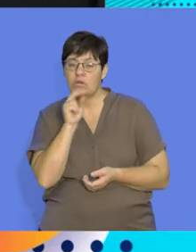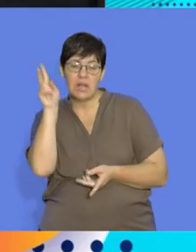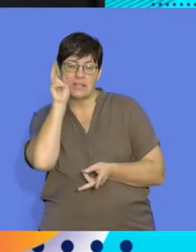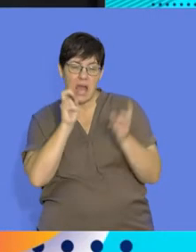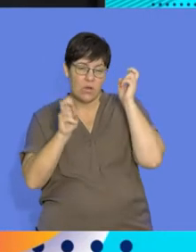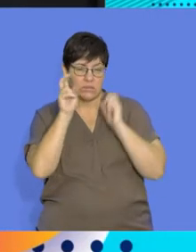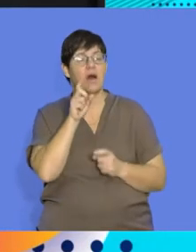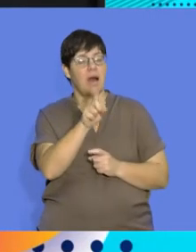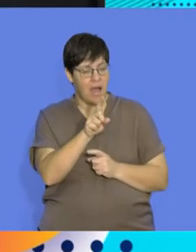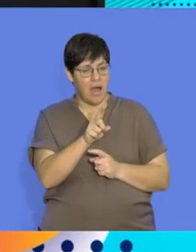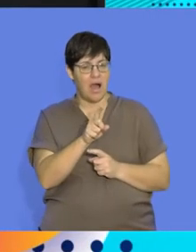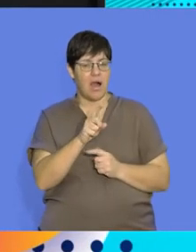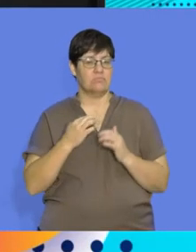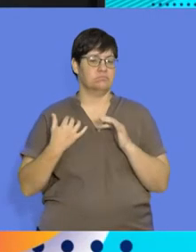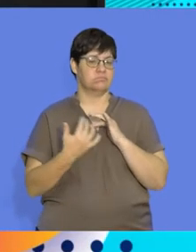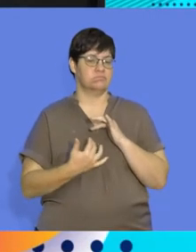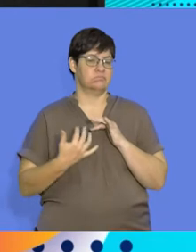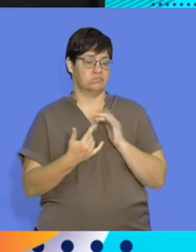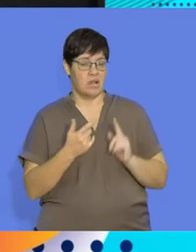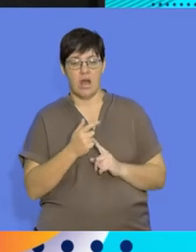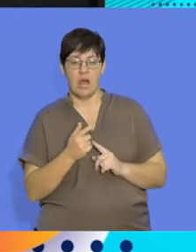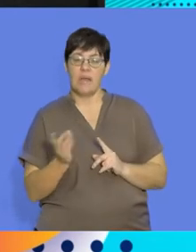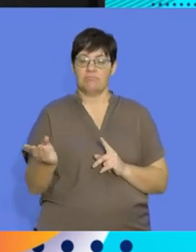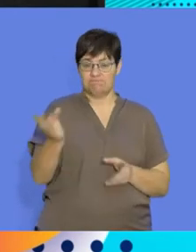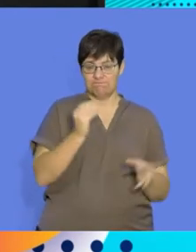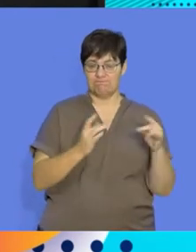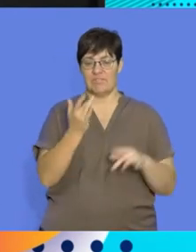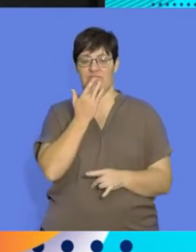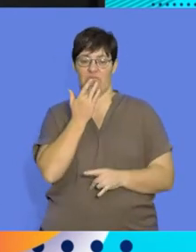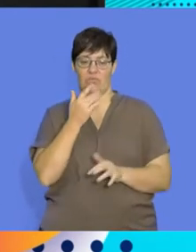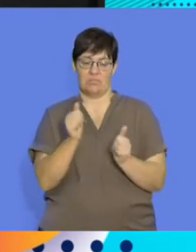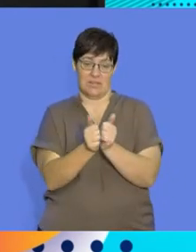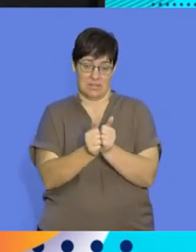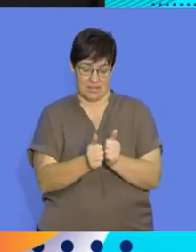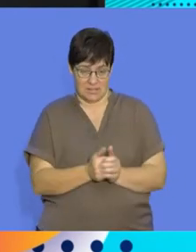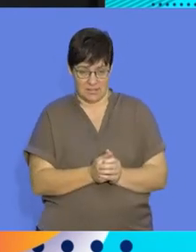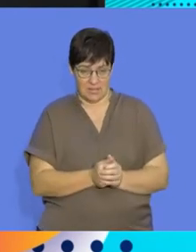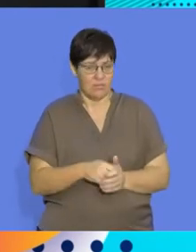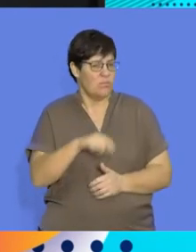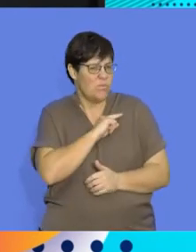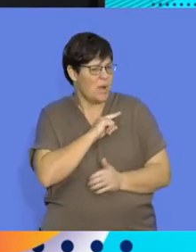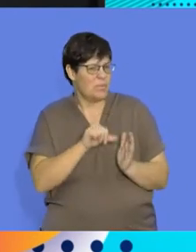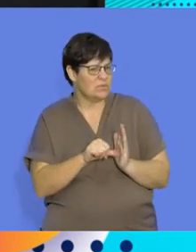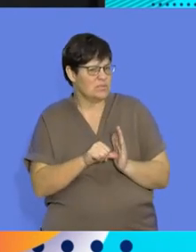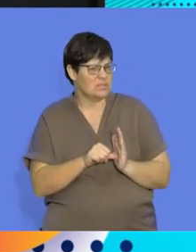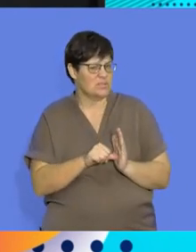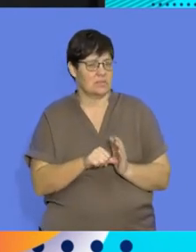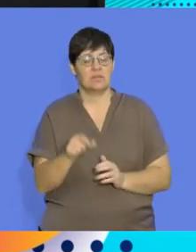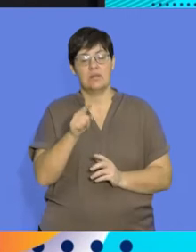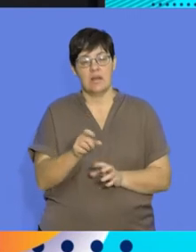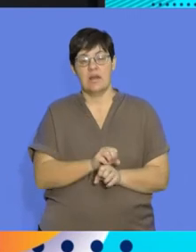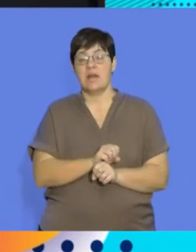all parts of stimulation that they use to attract the most favourable mate. And why is this important? Generally,